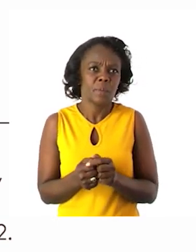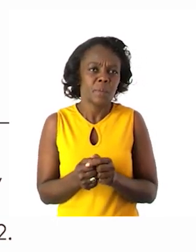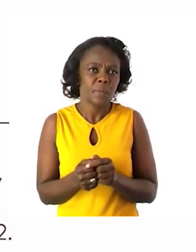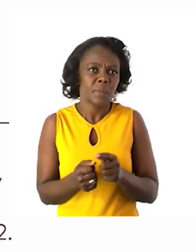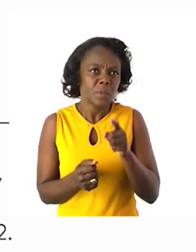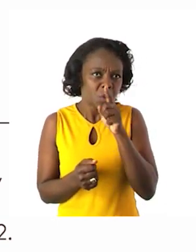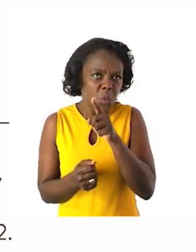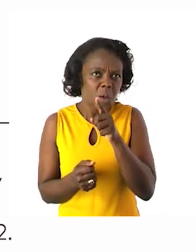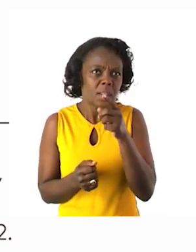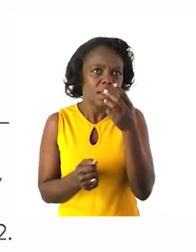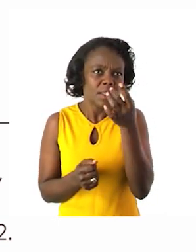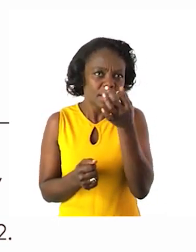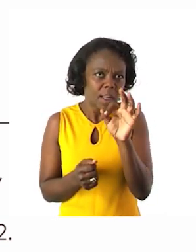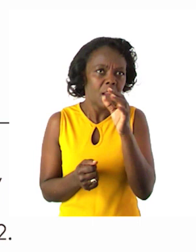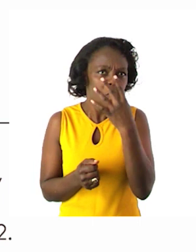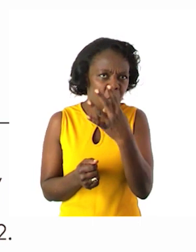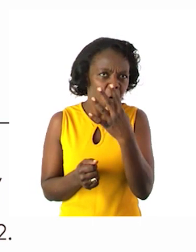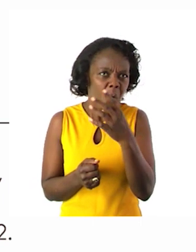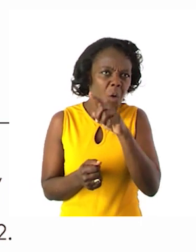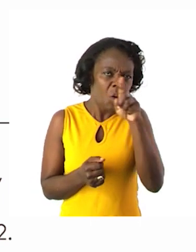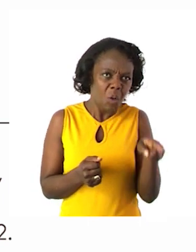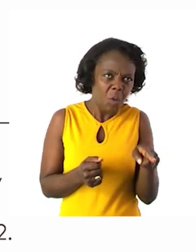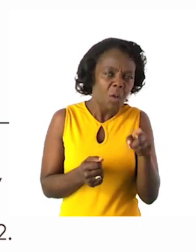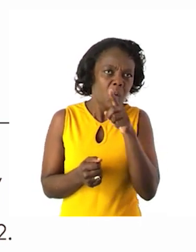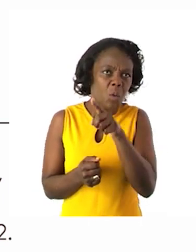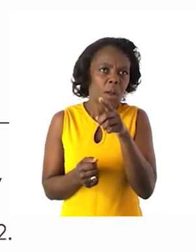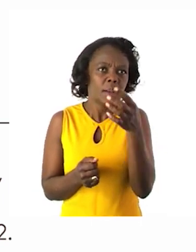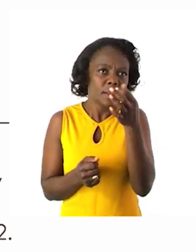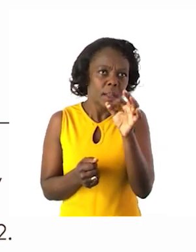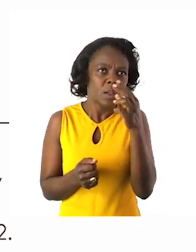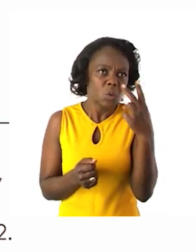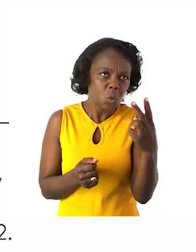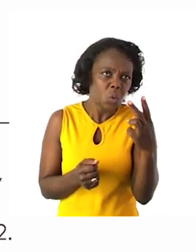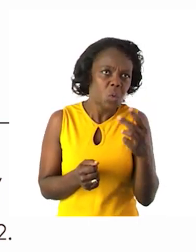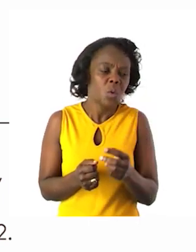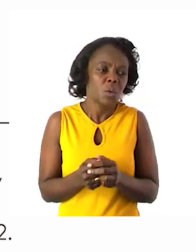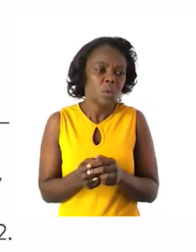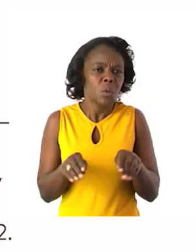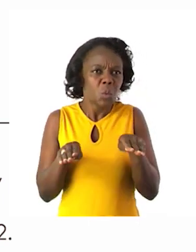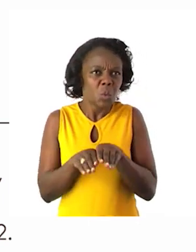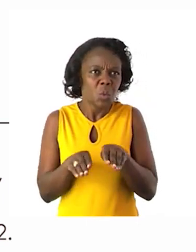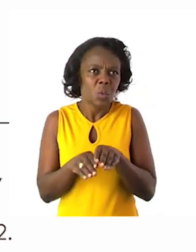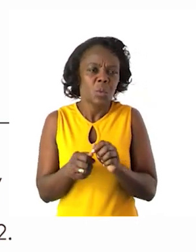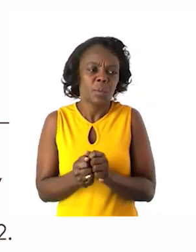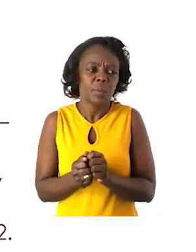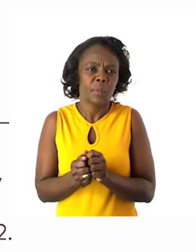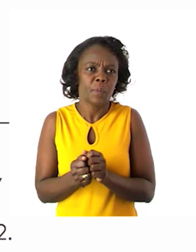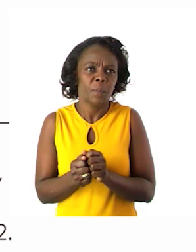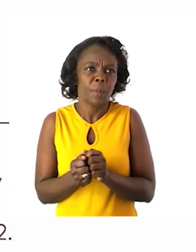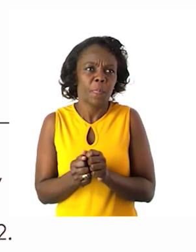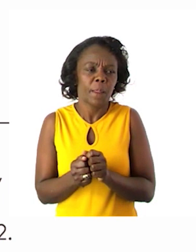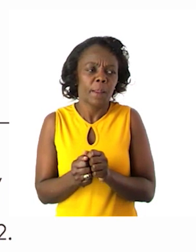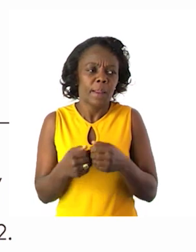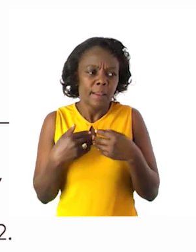194. So these people here they have given us a bit of a thinking. We have to start with a big